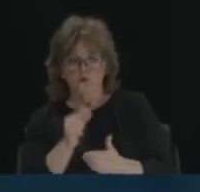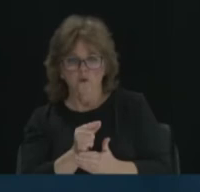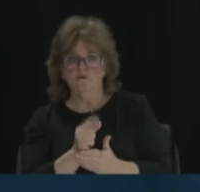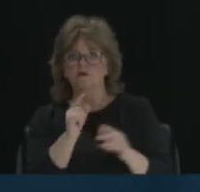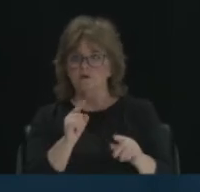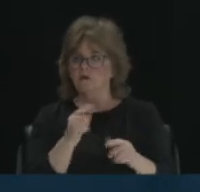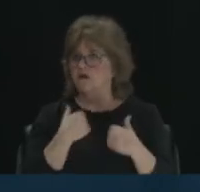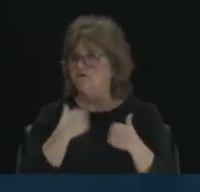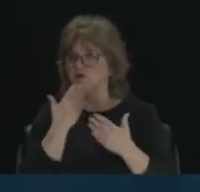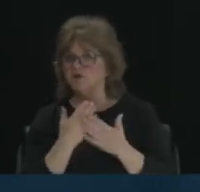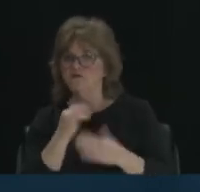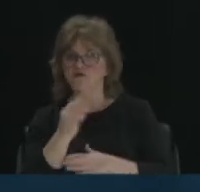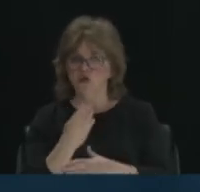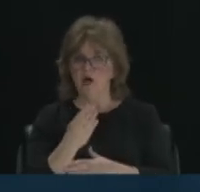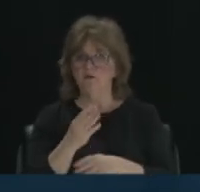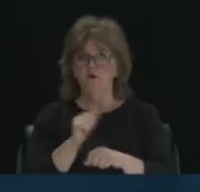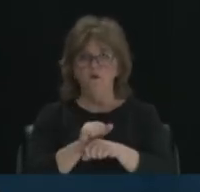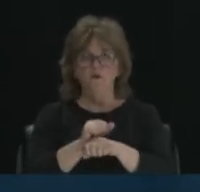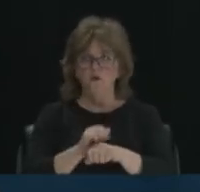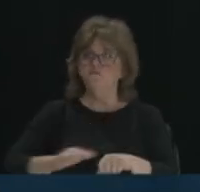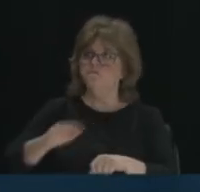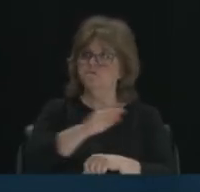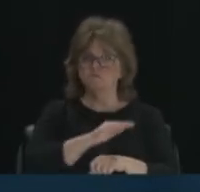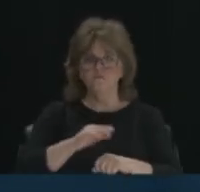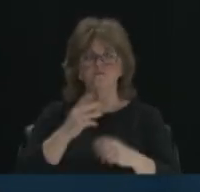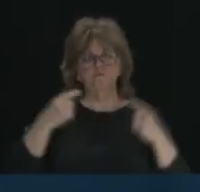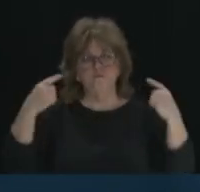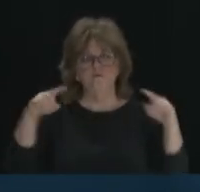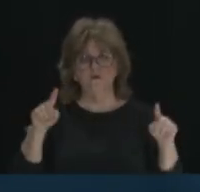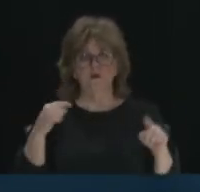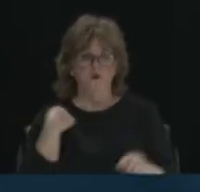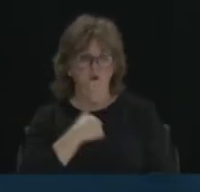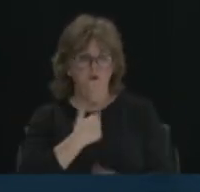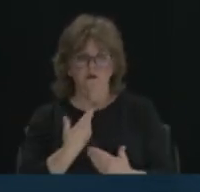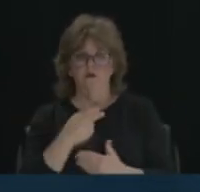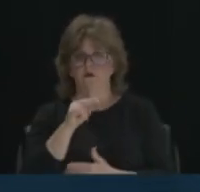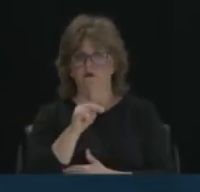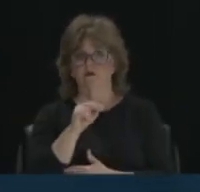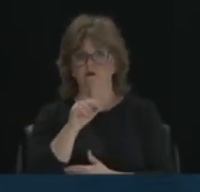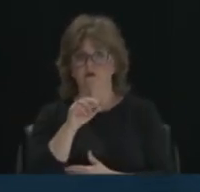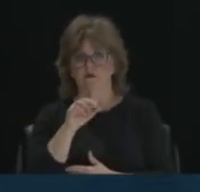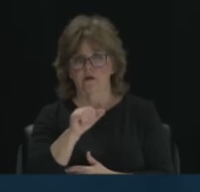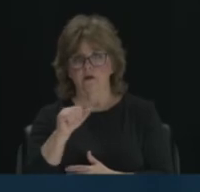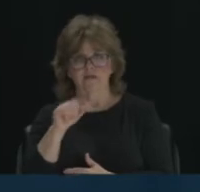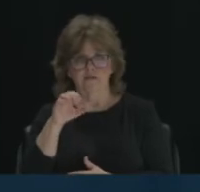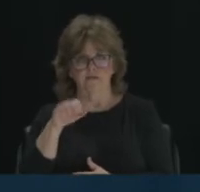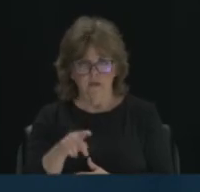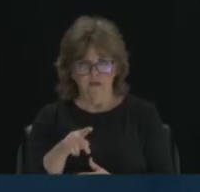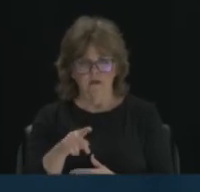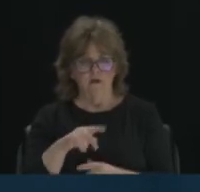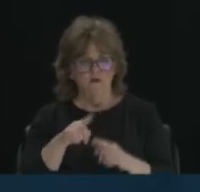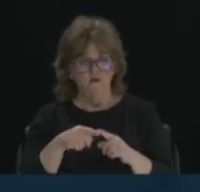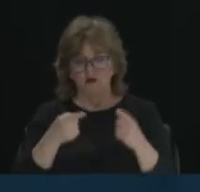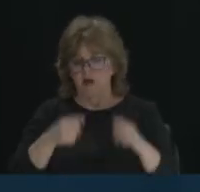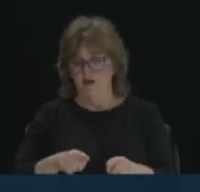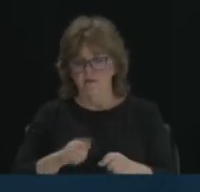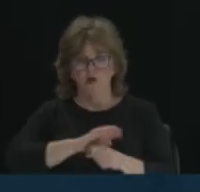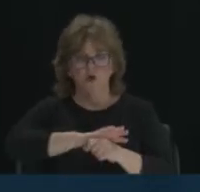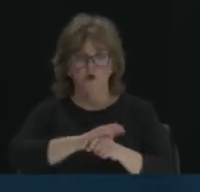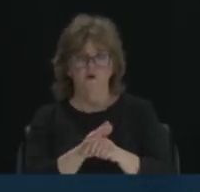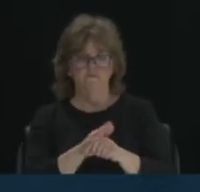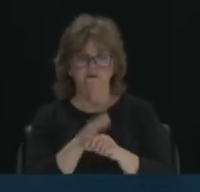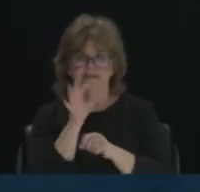these are definitely things that we can help. You know, we as NAACP, when COVID-19 hit a couple of years back,